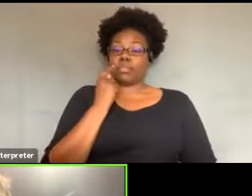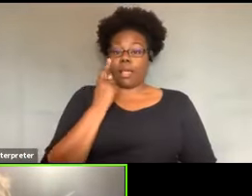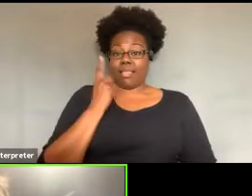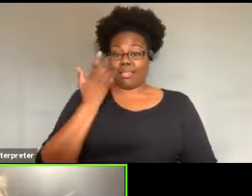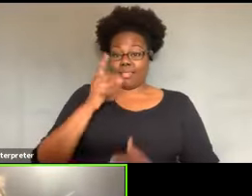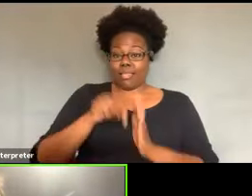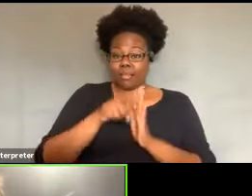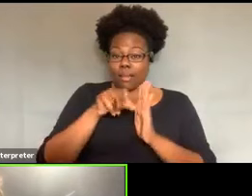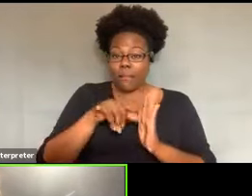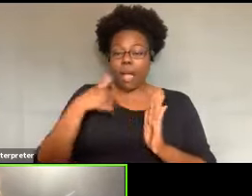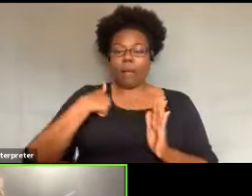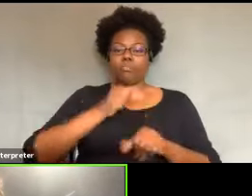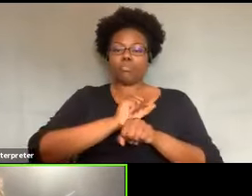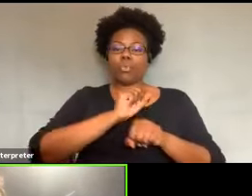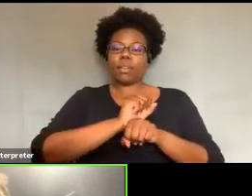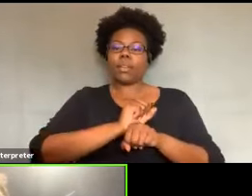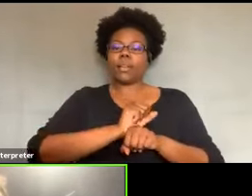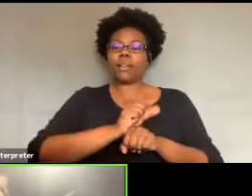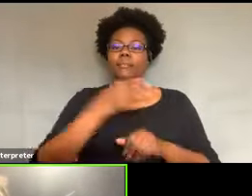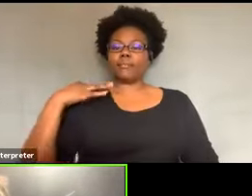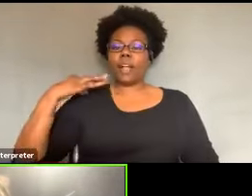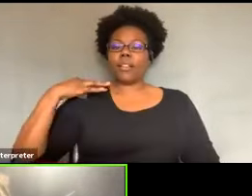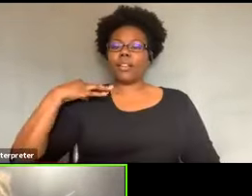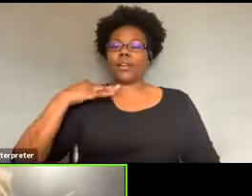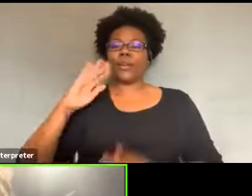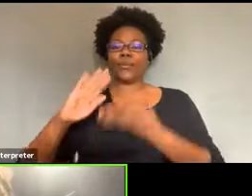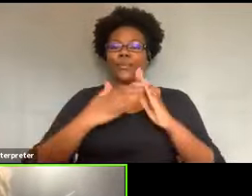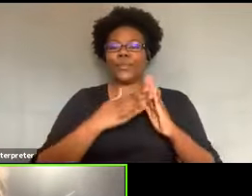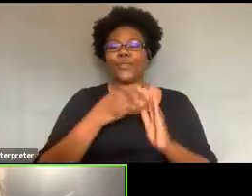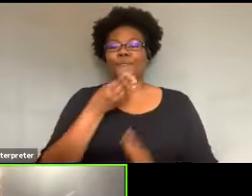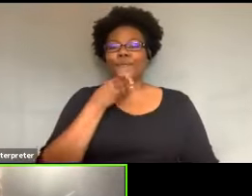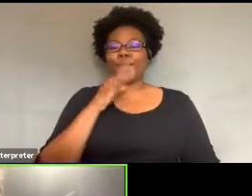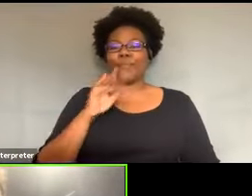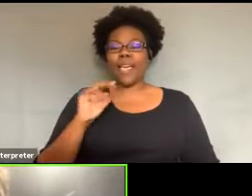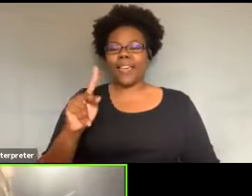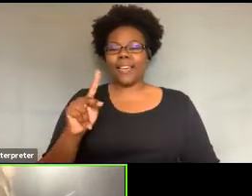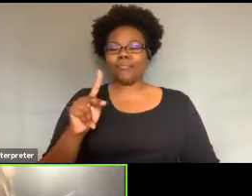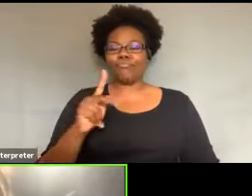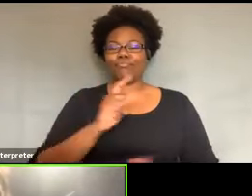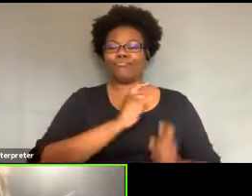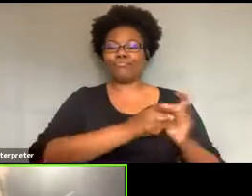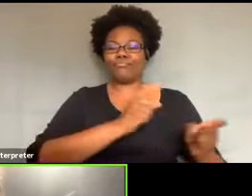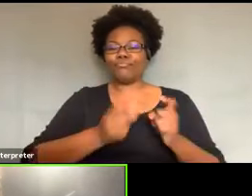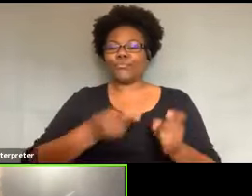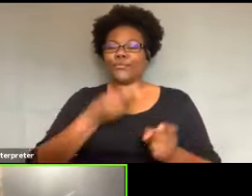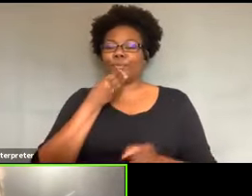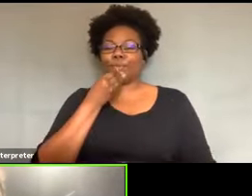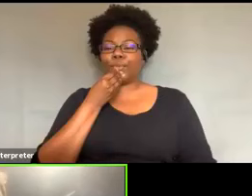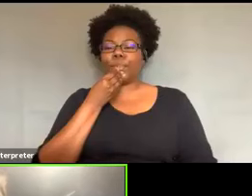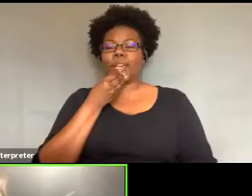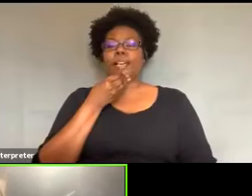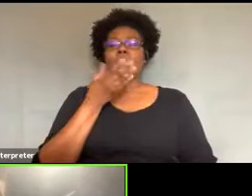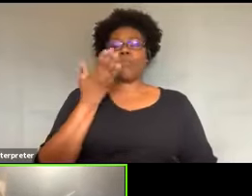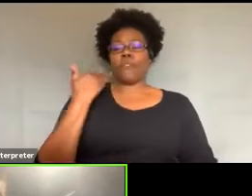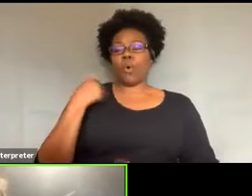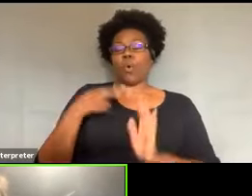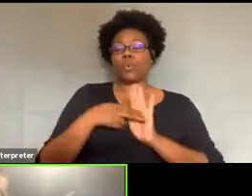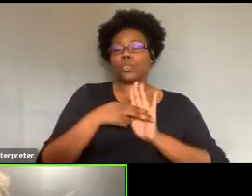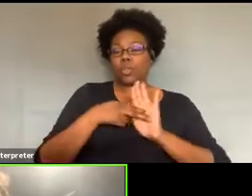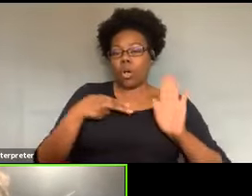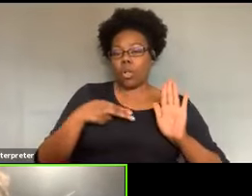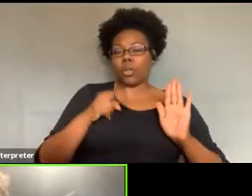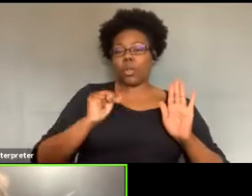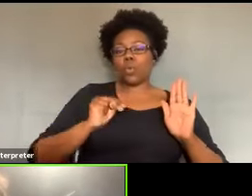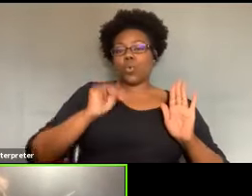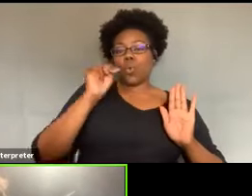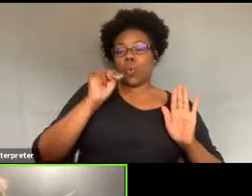And there was a man that, and I was at the then, um, Donna, um, it's now called Donna Liggins. At that time, it was called the Northwest Neighborhood